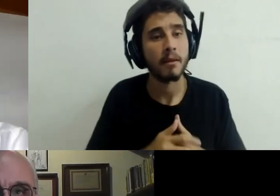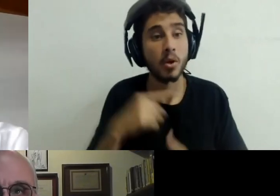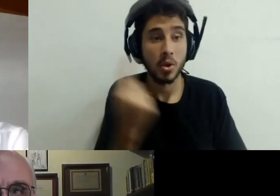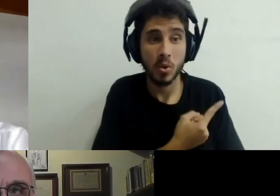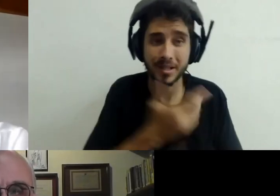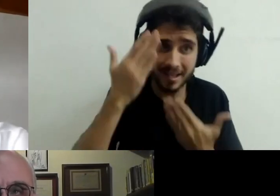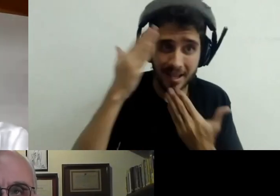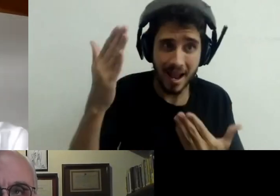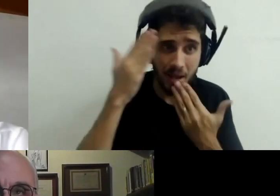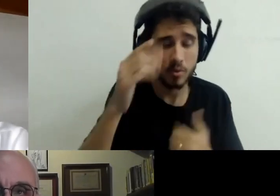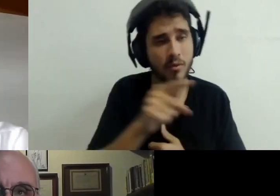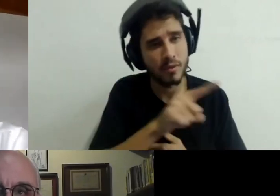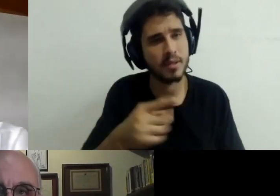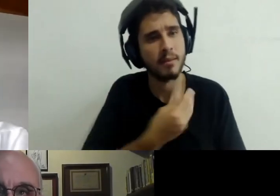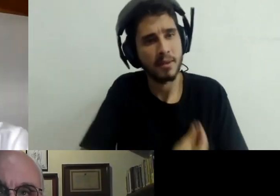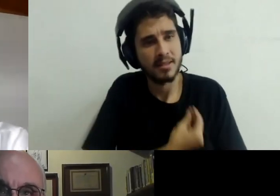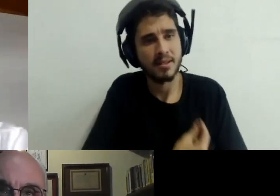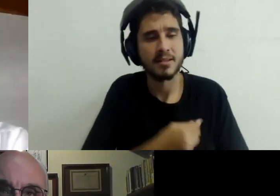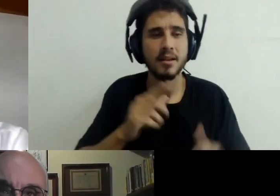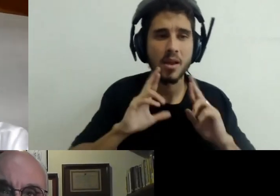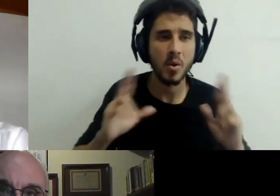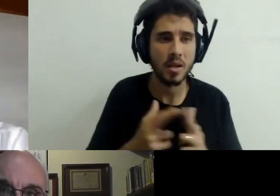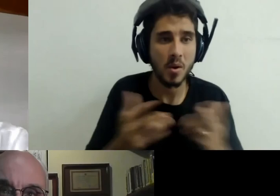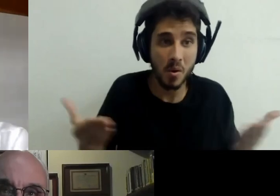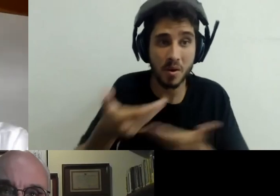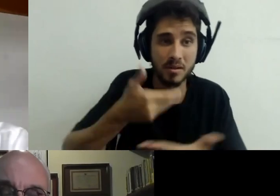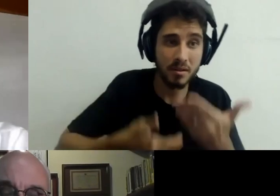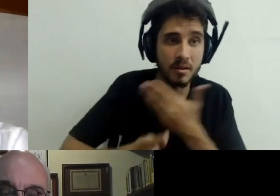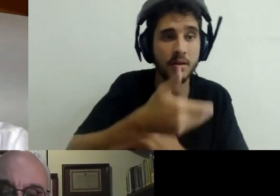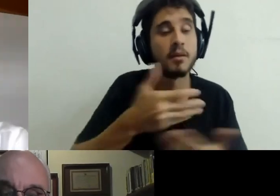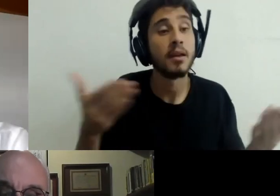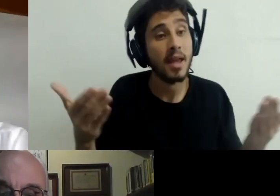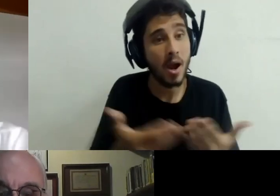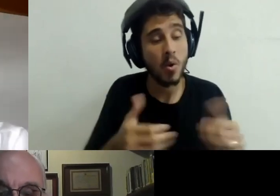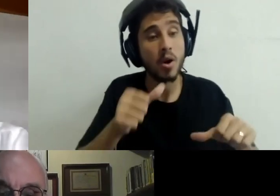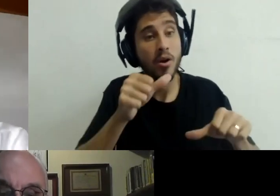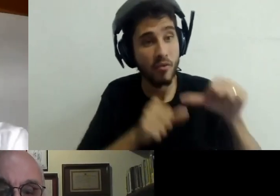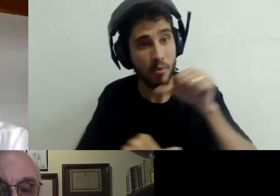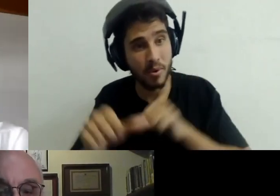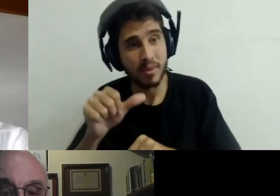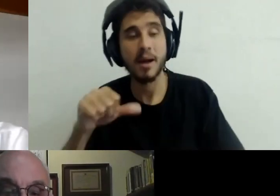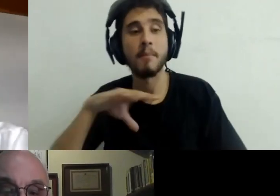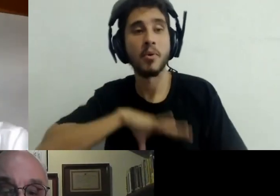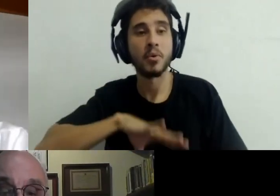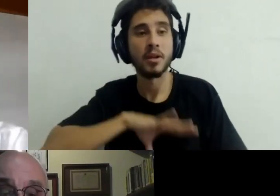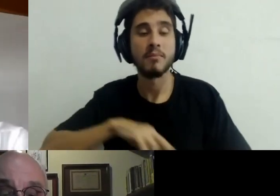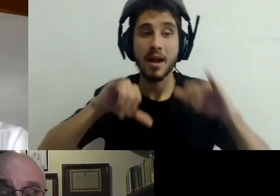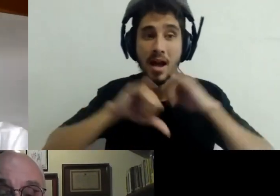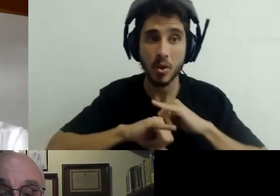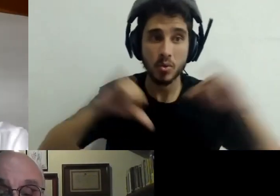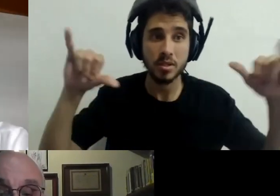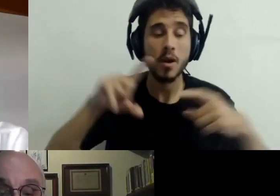I'm going now to switch to Portuguese to announce the next next activity.